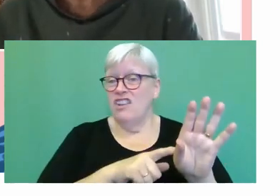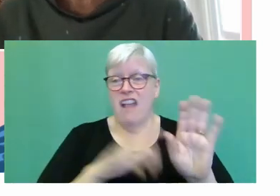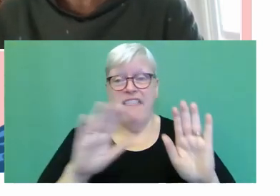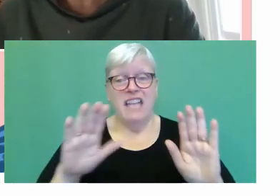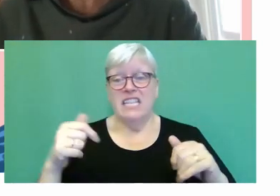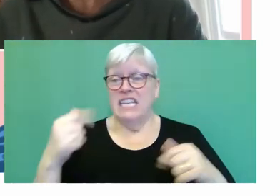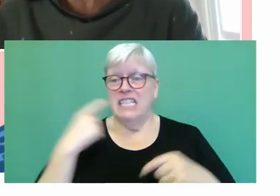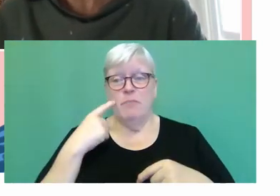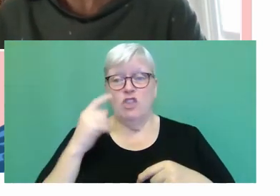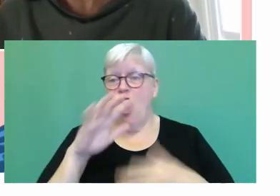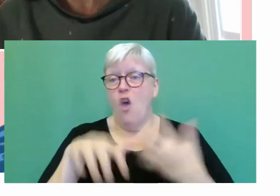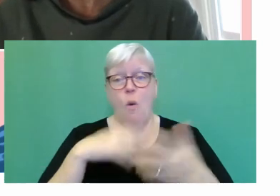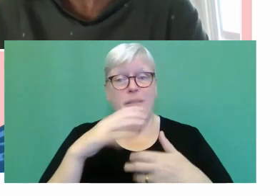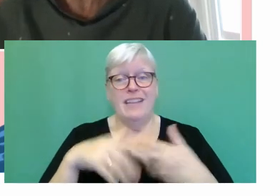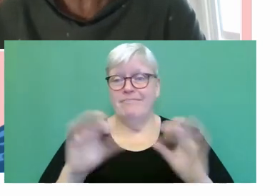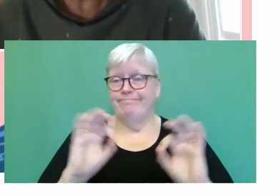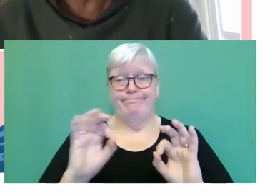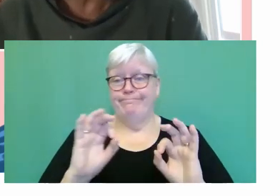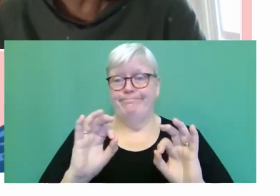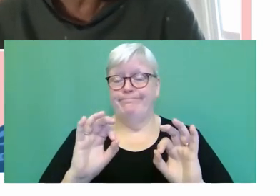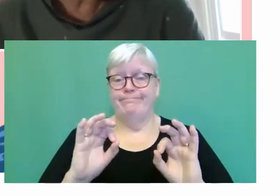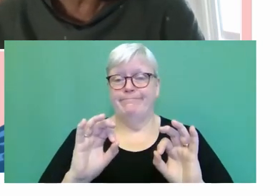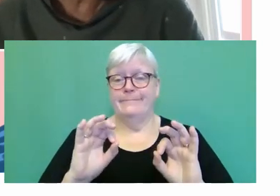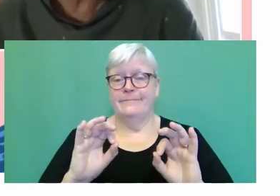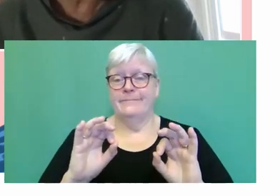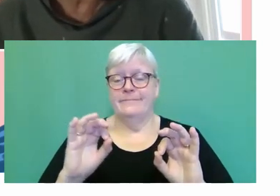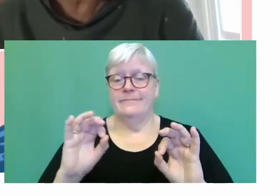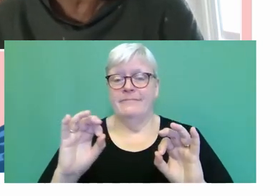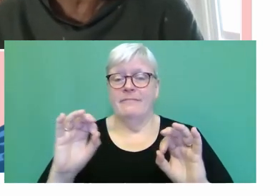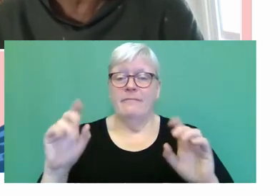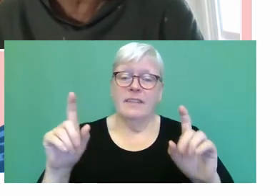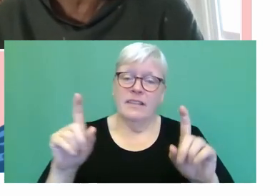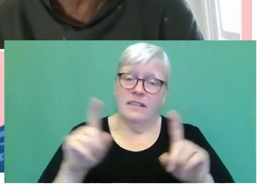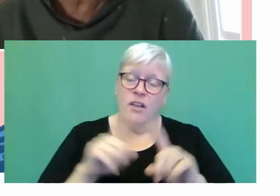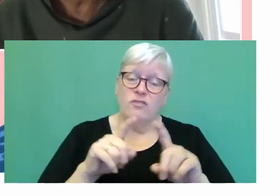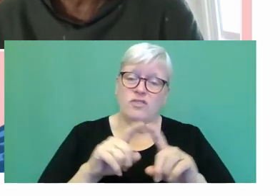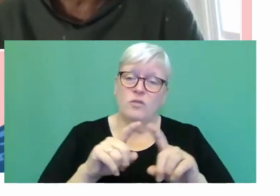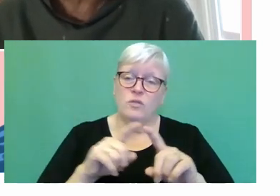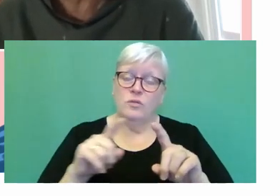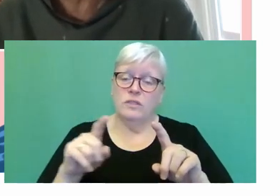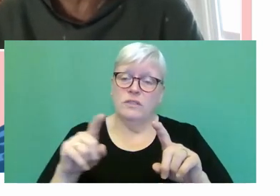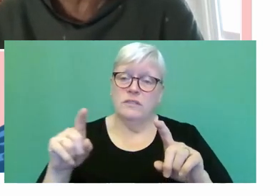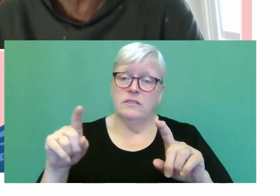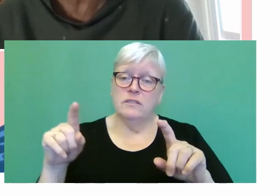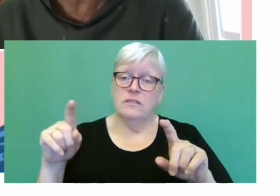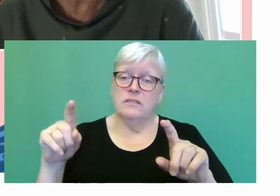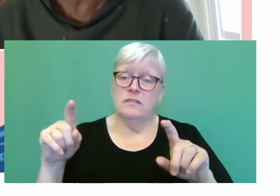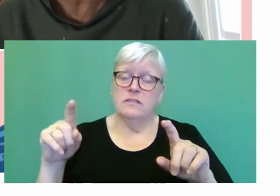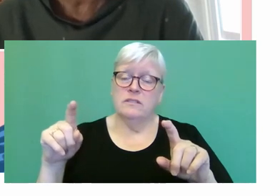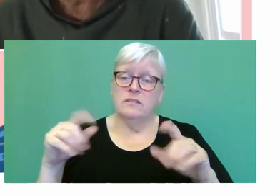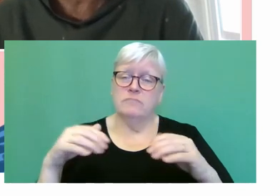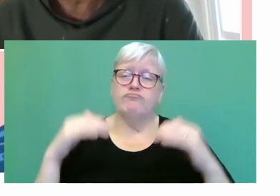than that. You know, and there was also a heightened sense